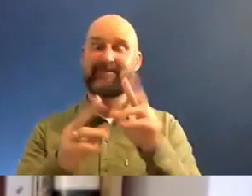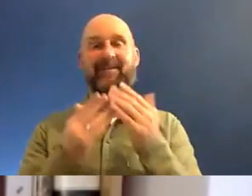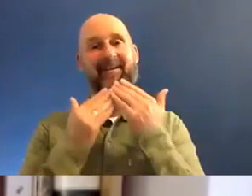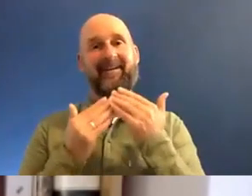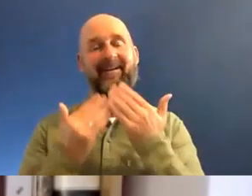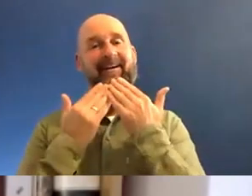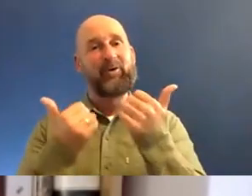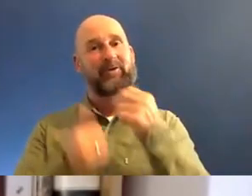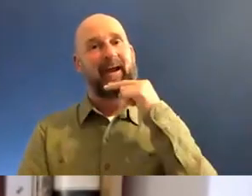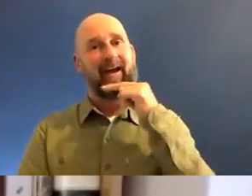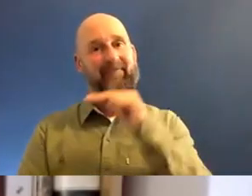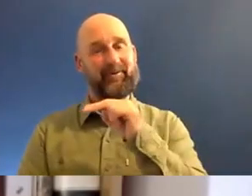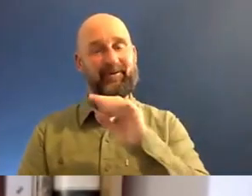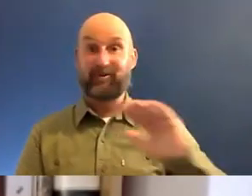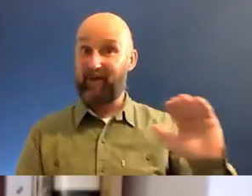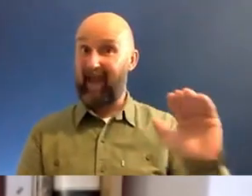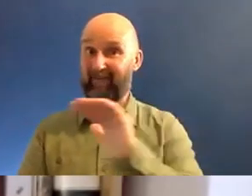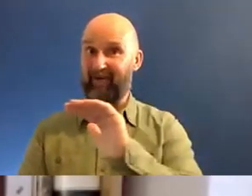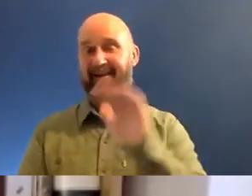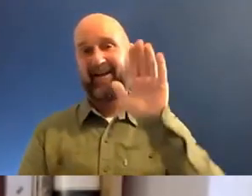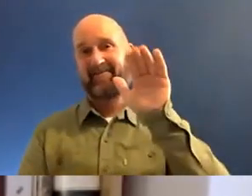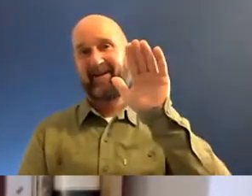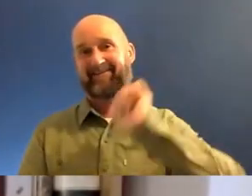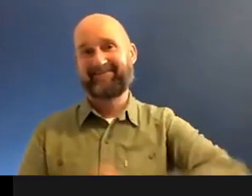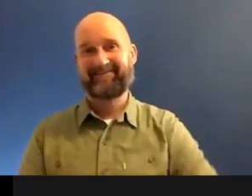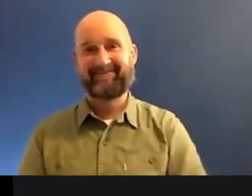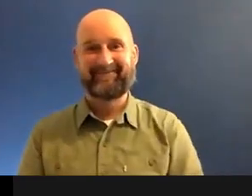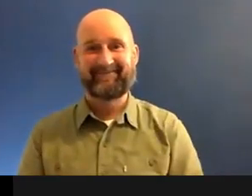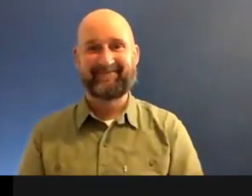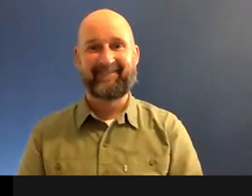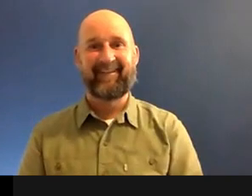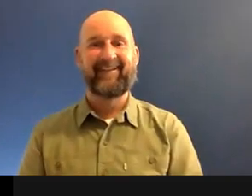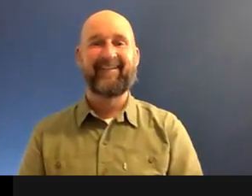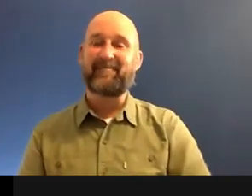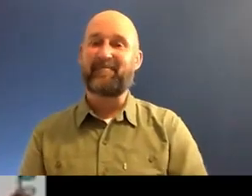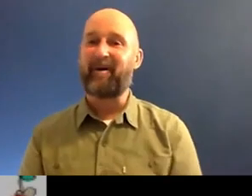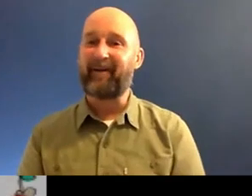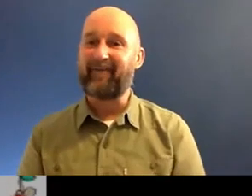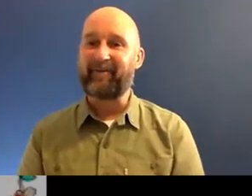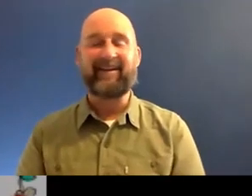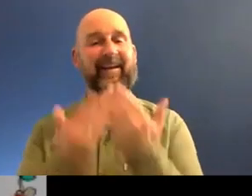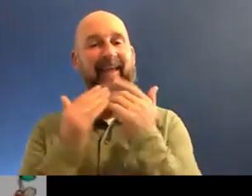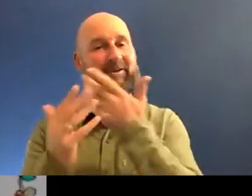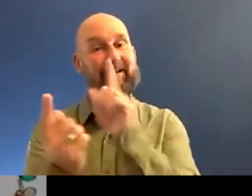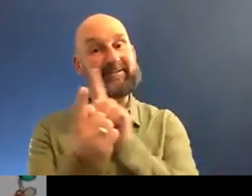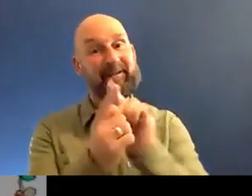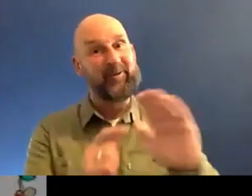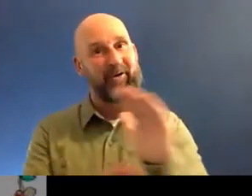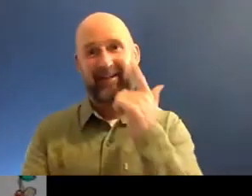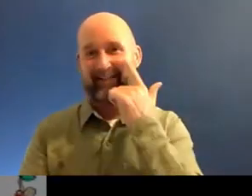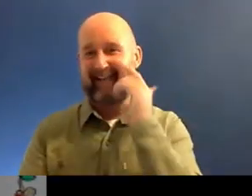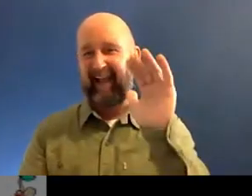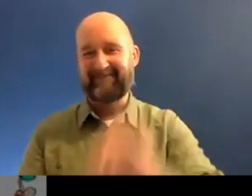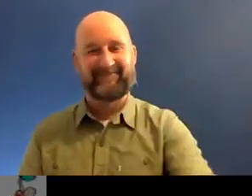say good afternoon to everyone. Goodbye. Bye. Thank you so much everyone. Good to see you all. Take care.